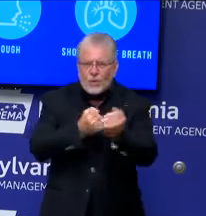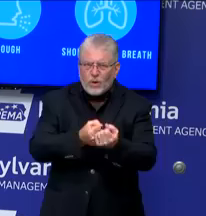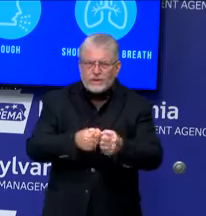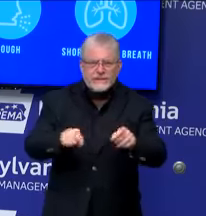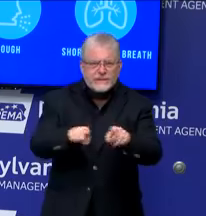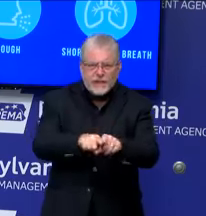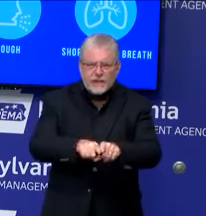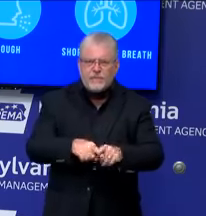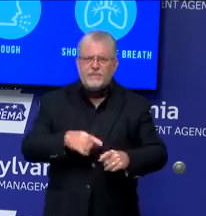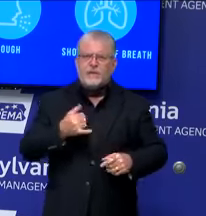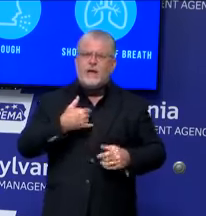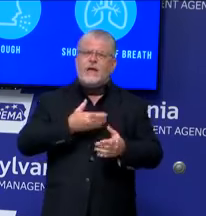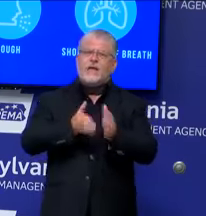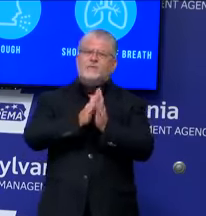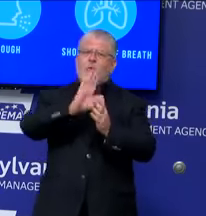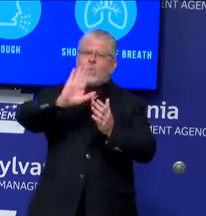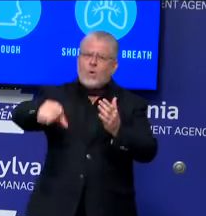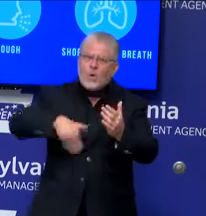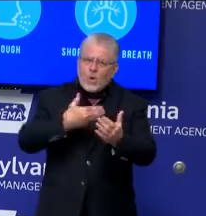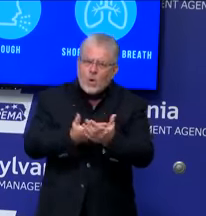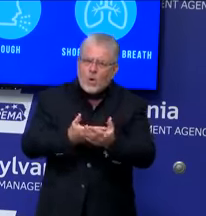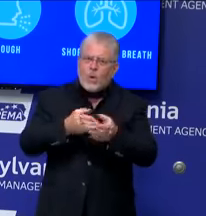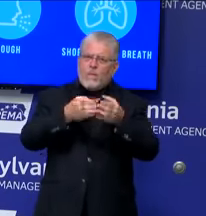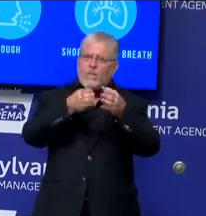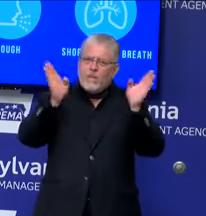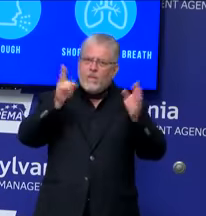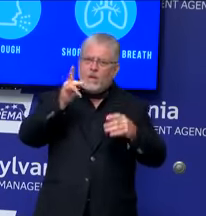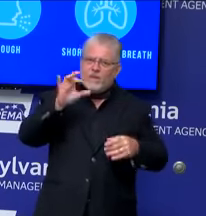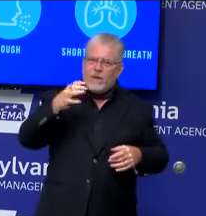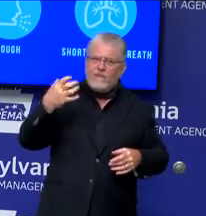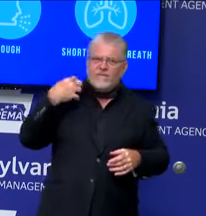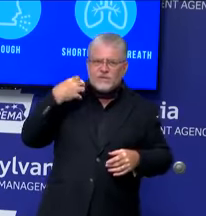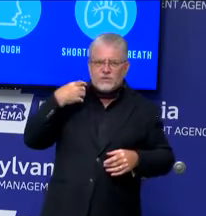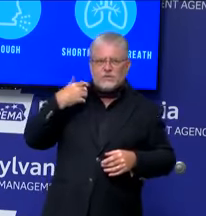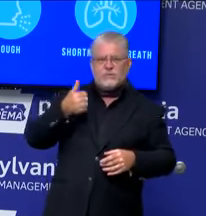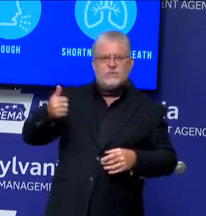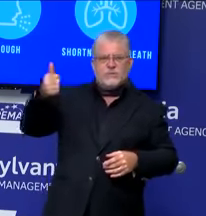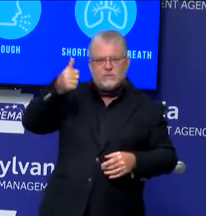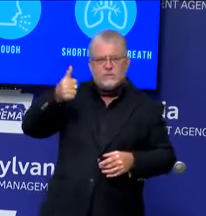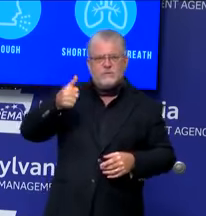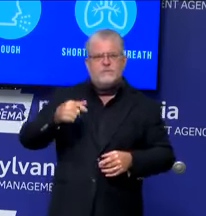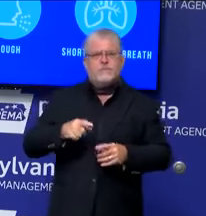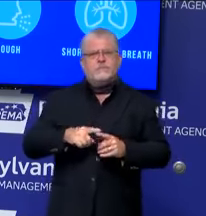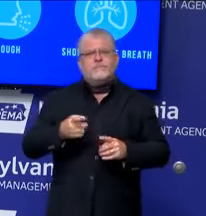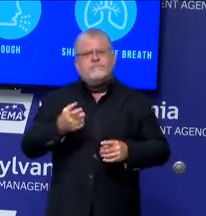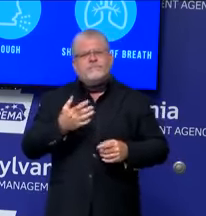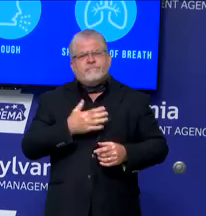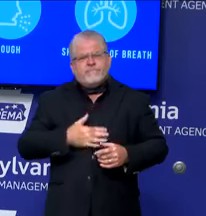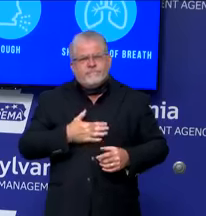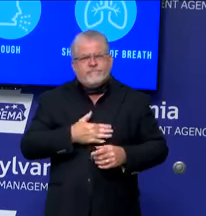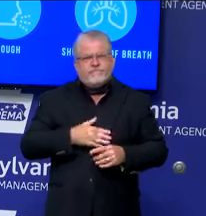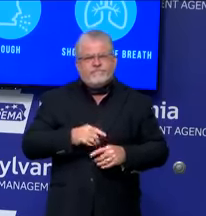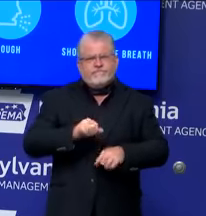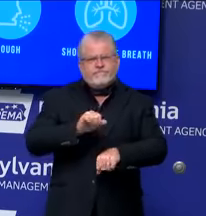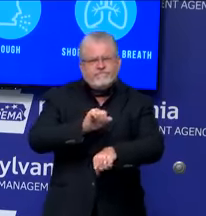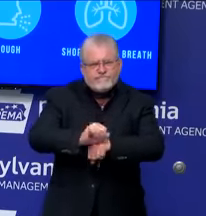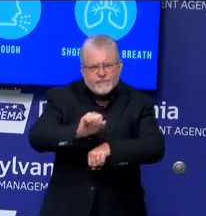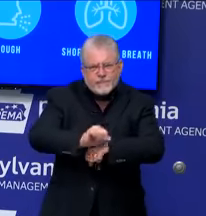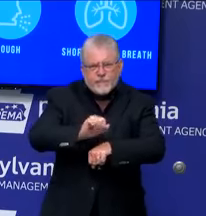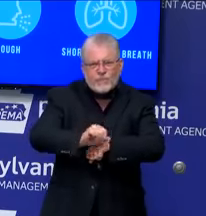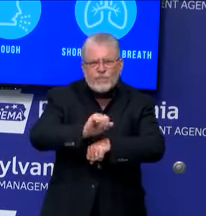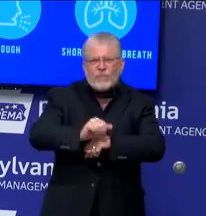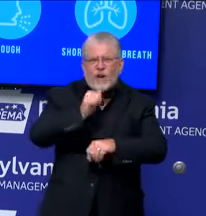everyone to continue to work towards not just tolerance but to create an accepting and